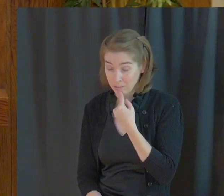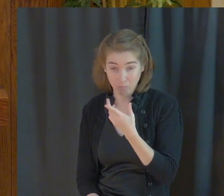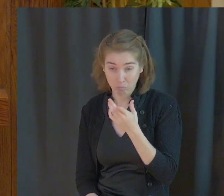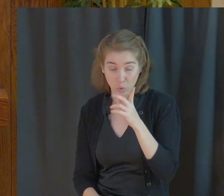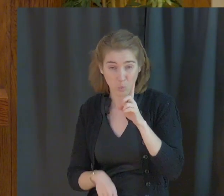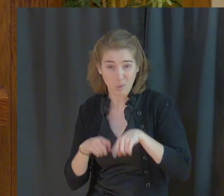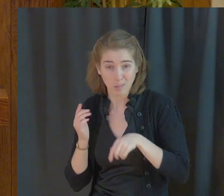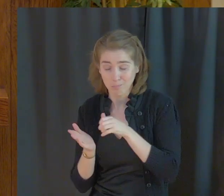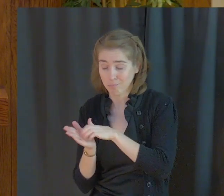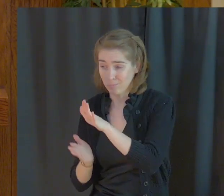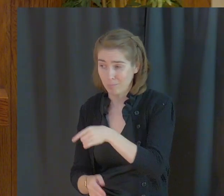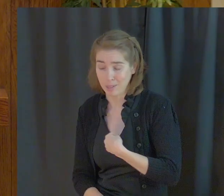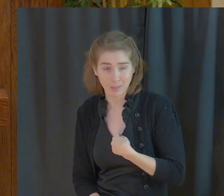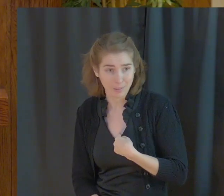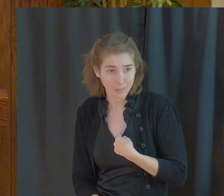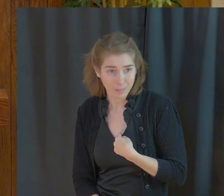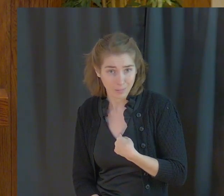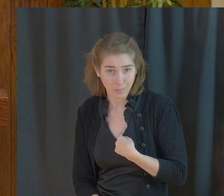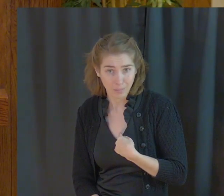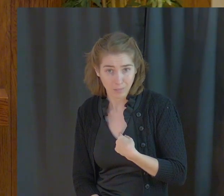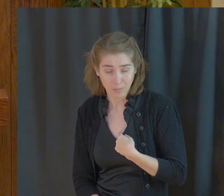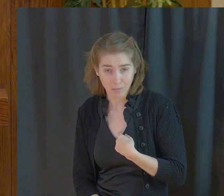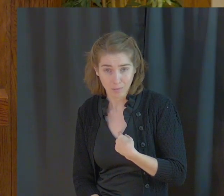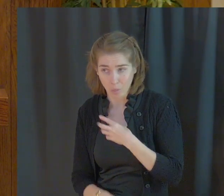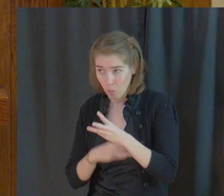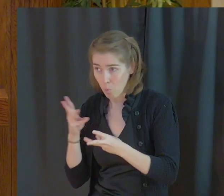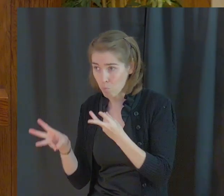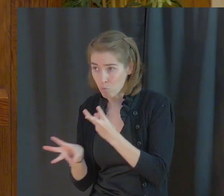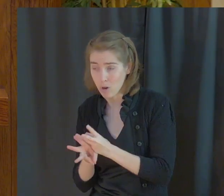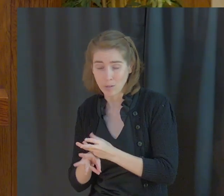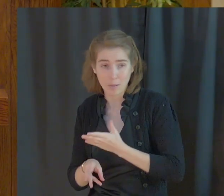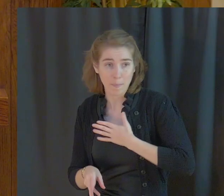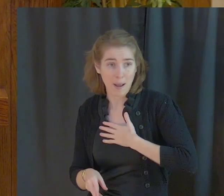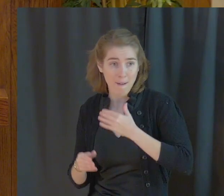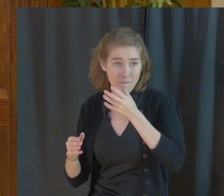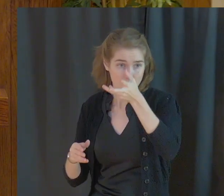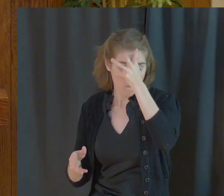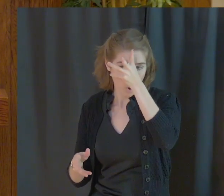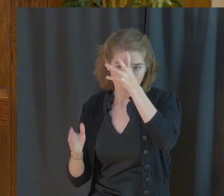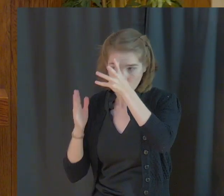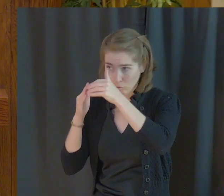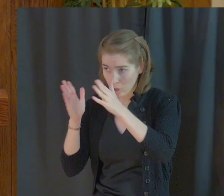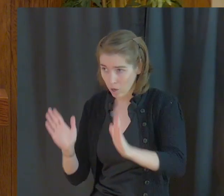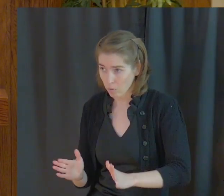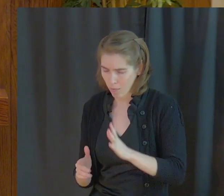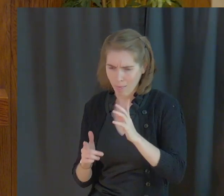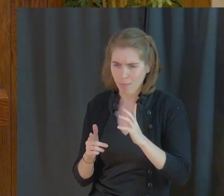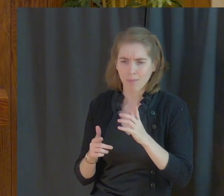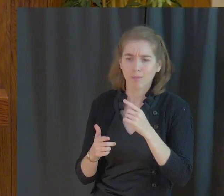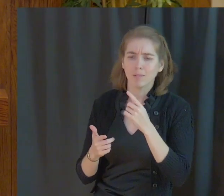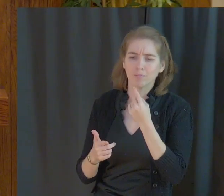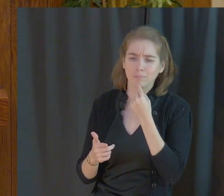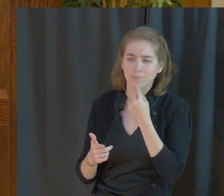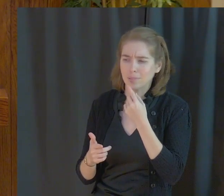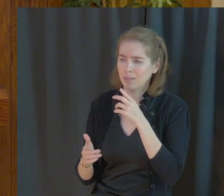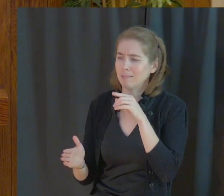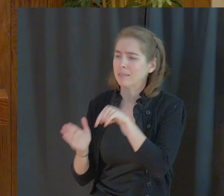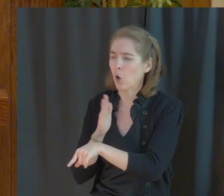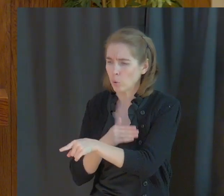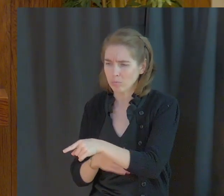you cannot banish me from the world is my father's house. Then I will slay you. Nay,